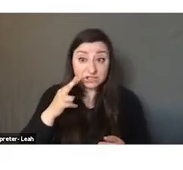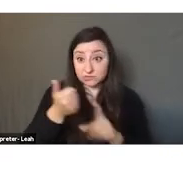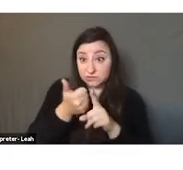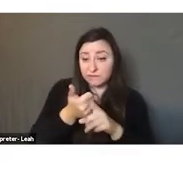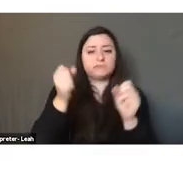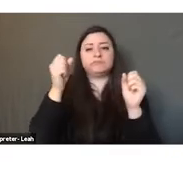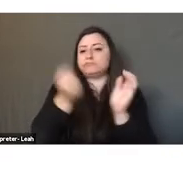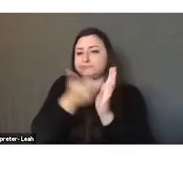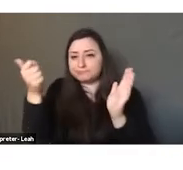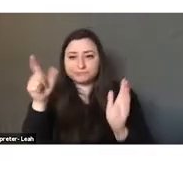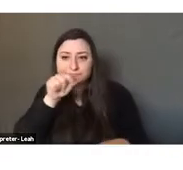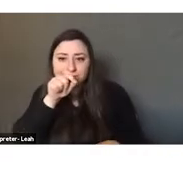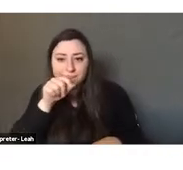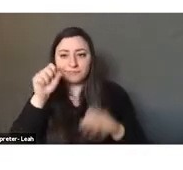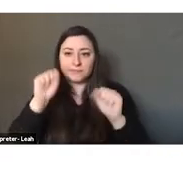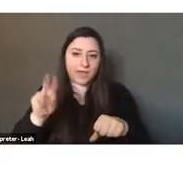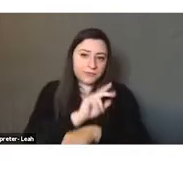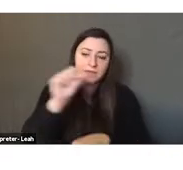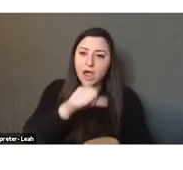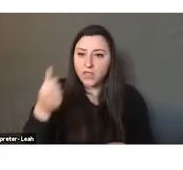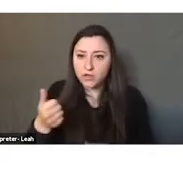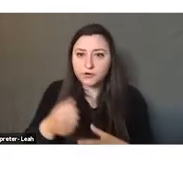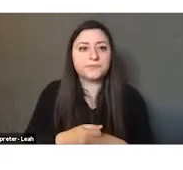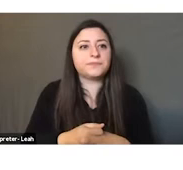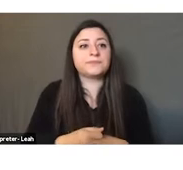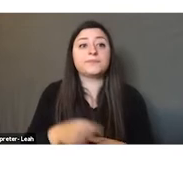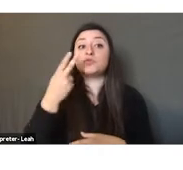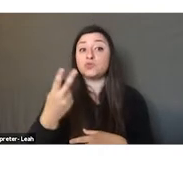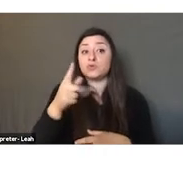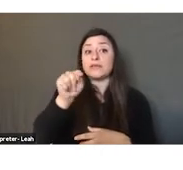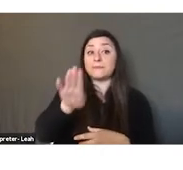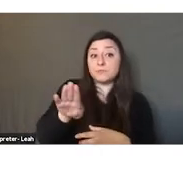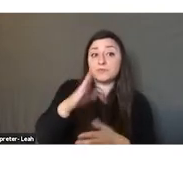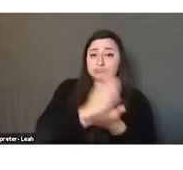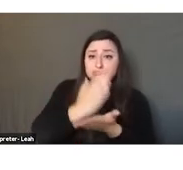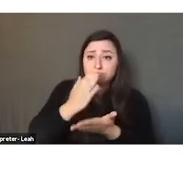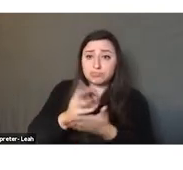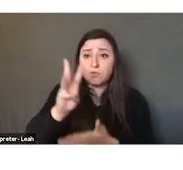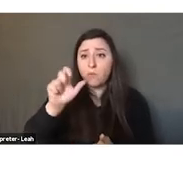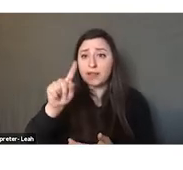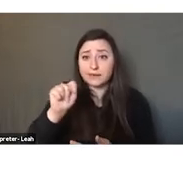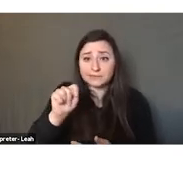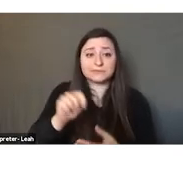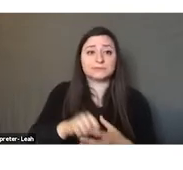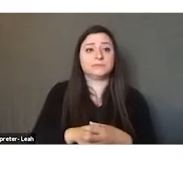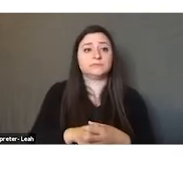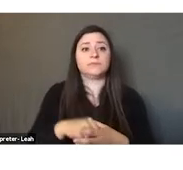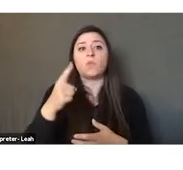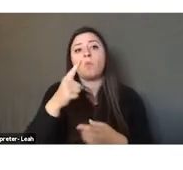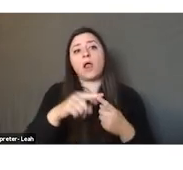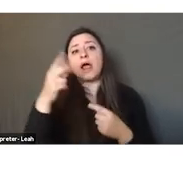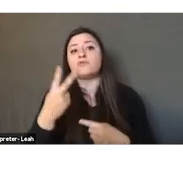remove the chicken and replace it by something else. Two tablespoons of chopped walnuts, one and a half or two lemons,